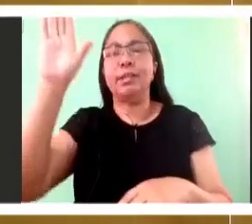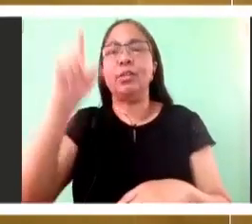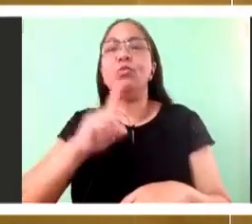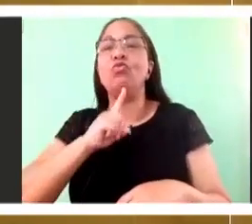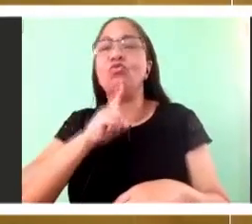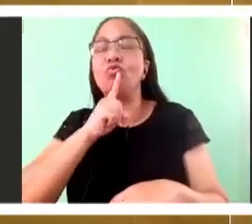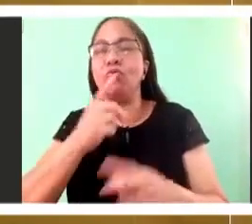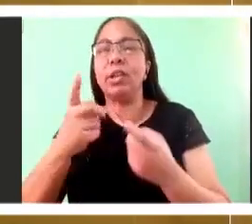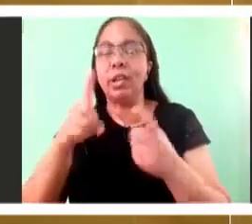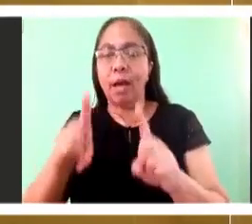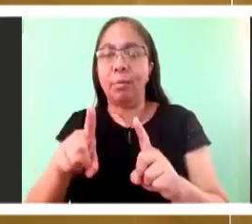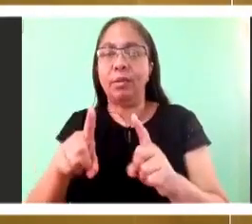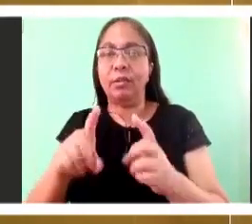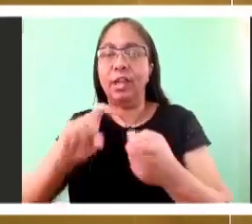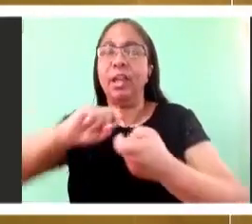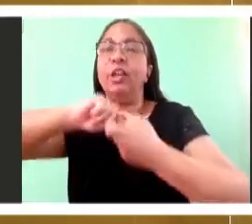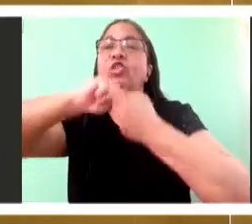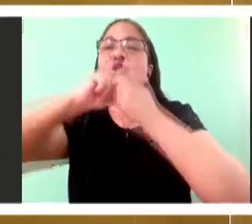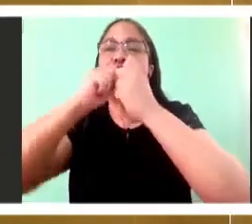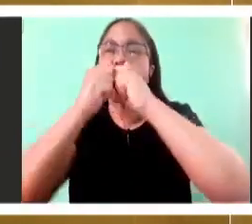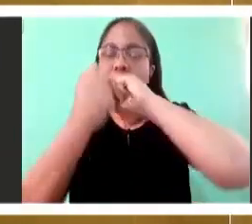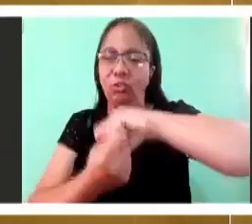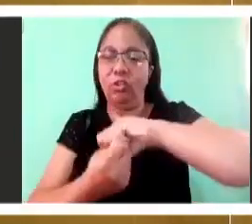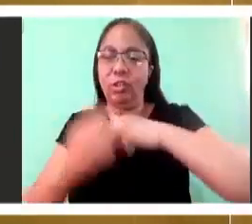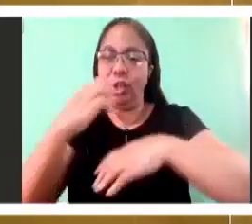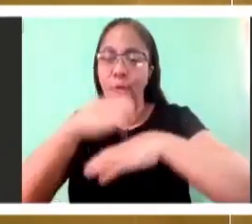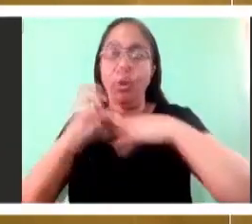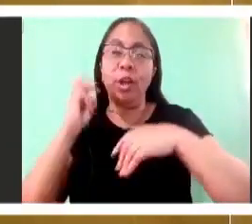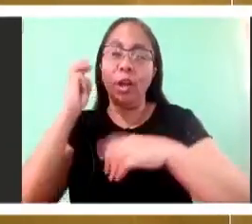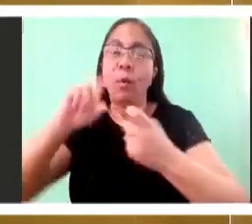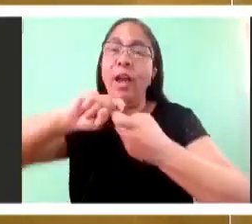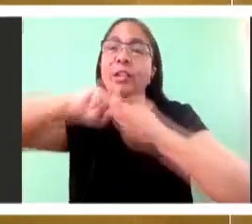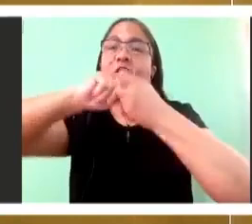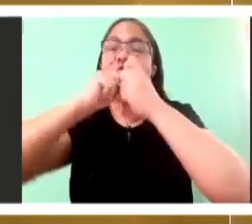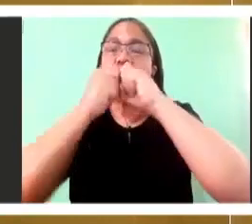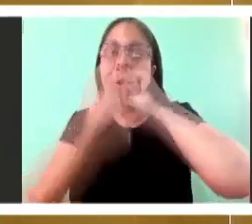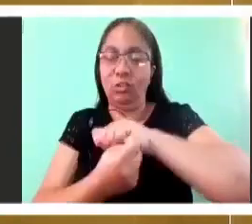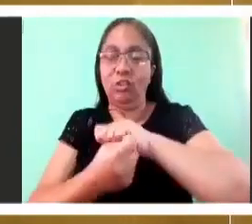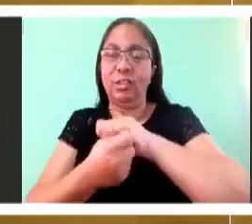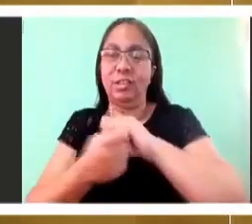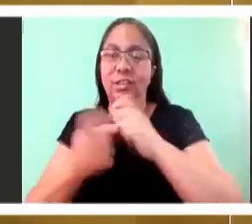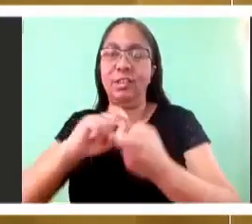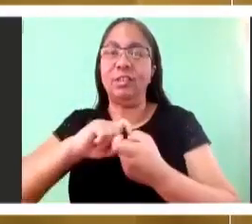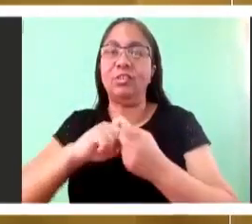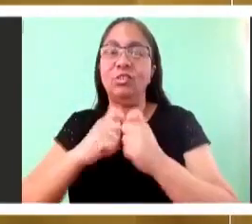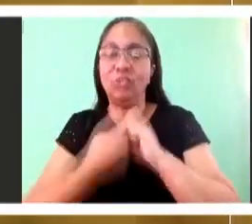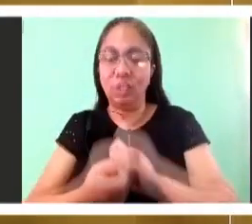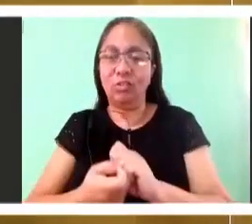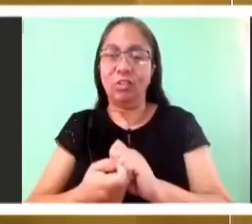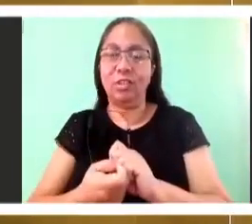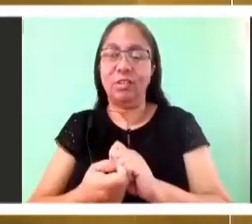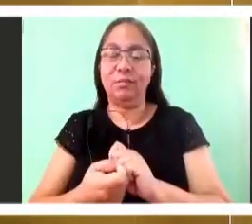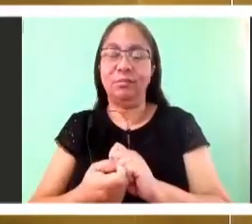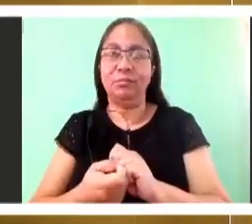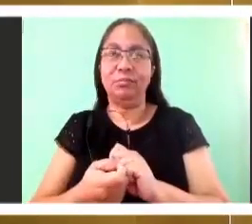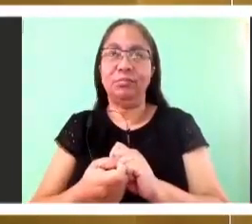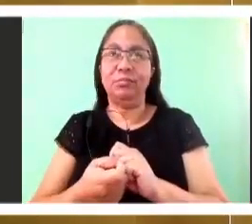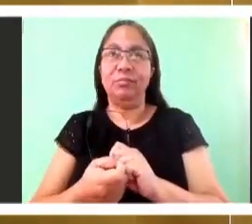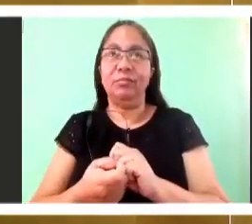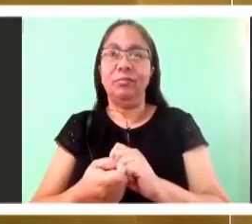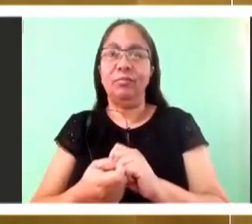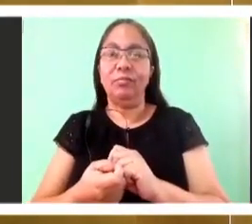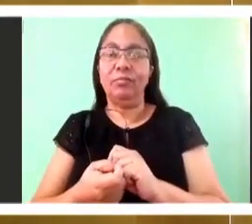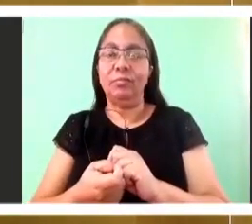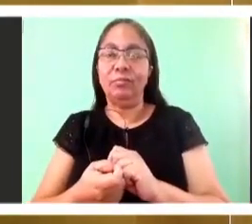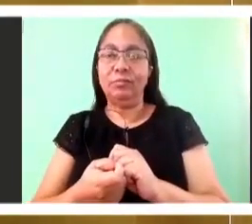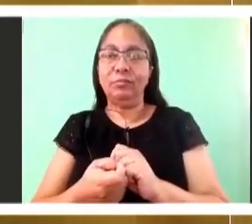transformed into the blood of Christ. that that's the belief of the church. The accident, which is how it looks, how it